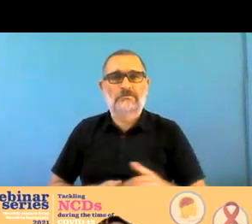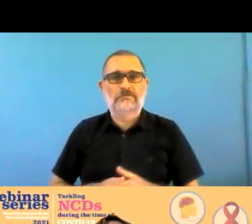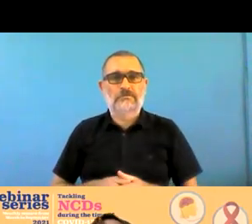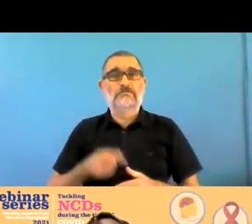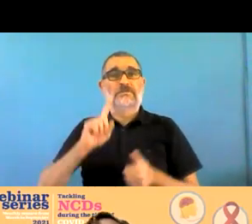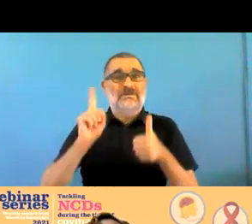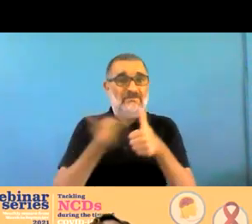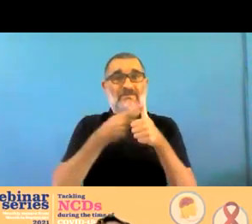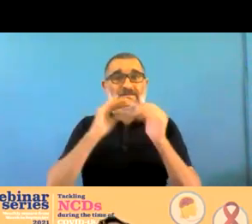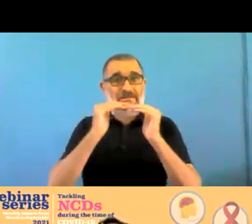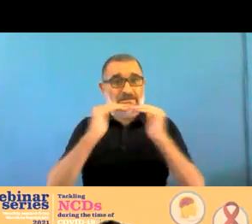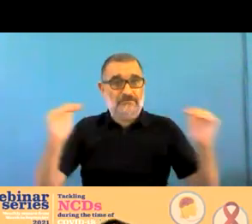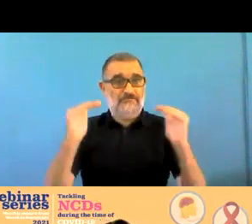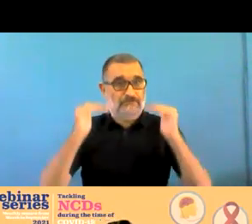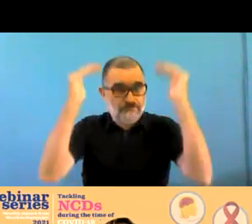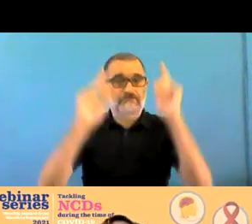by the covid crisis